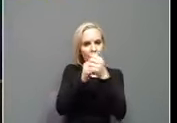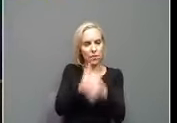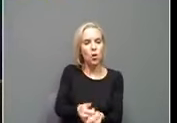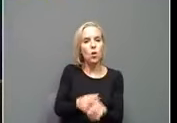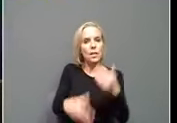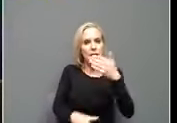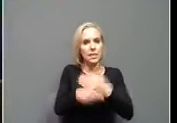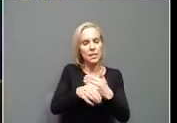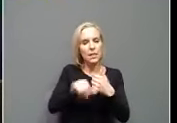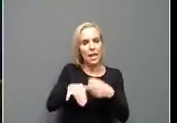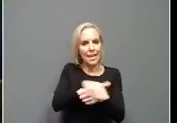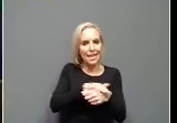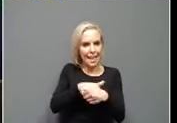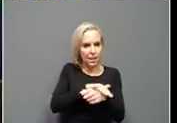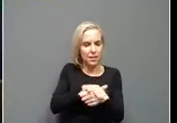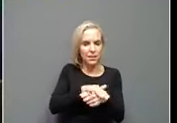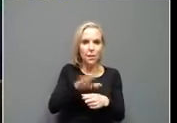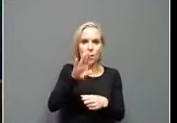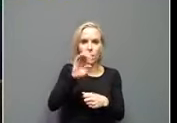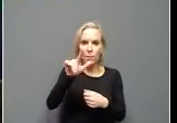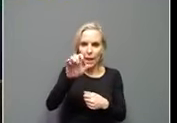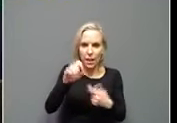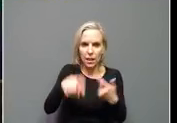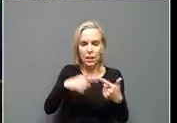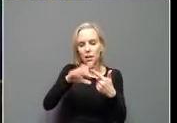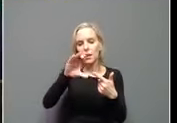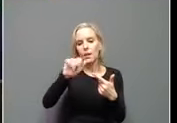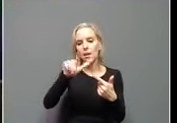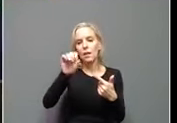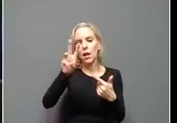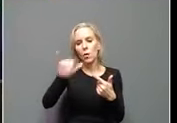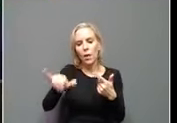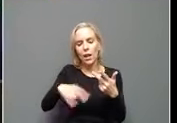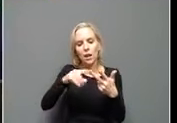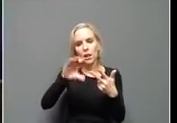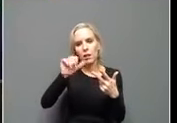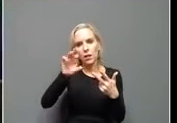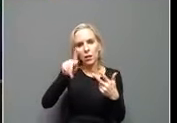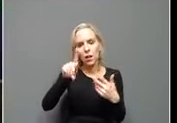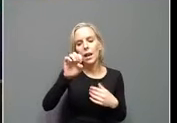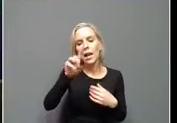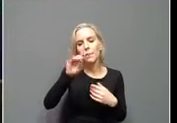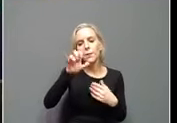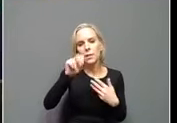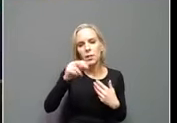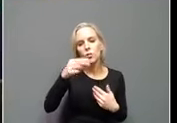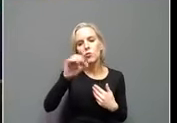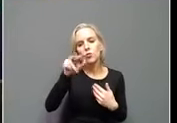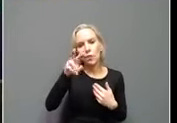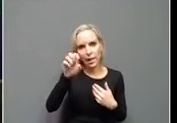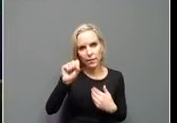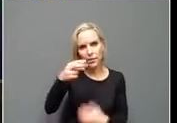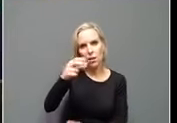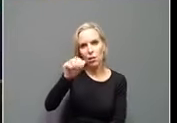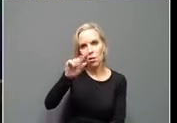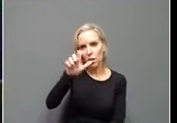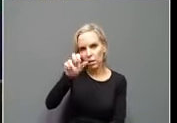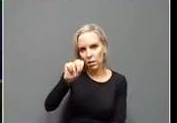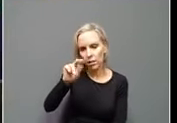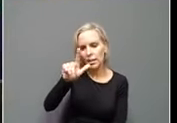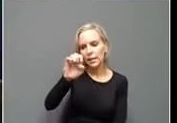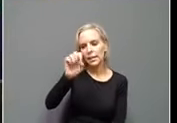that major flooding event. Bell, Calloway, Clark, Edmondson, Graves, Harlan, Leslie,